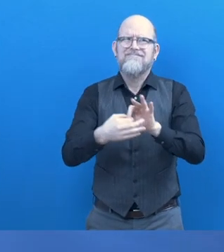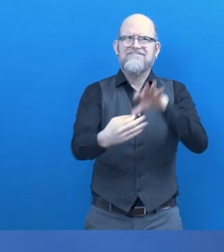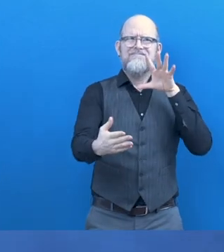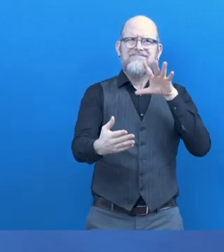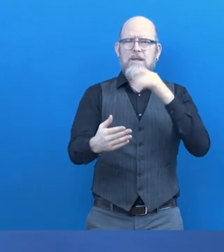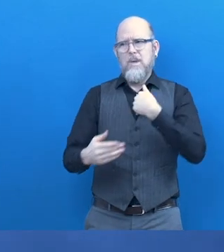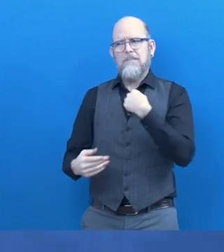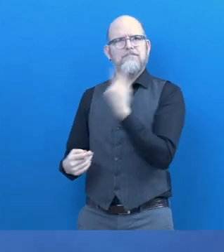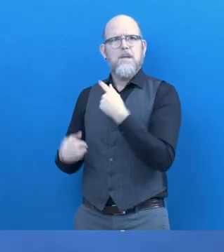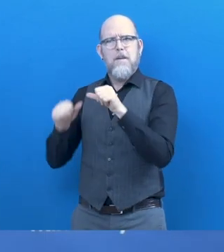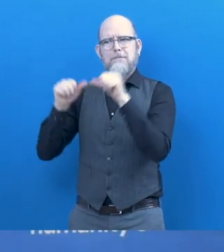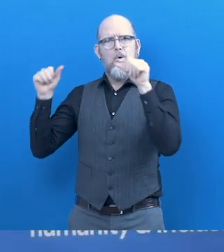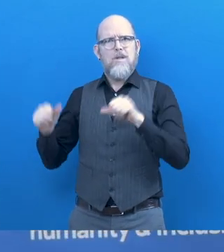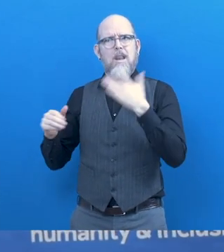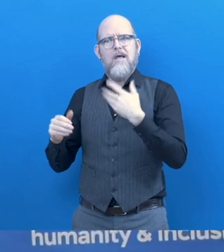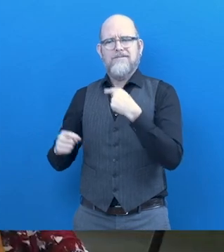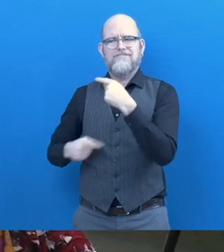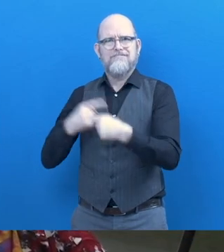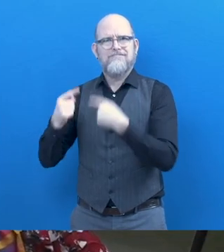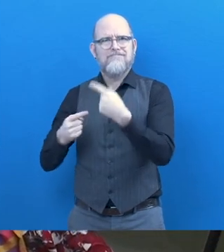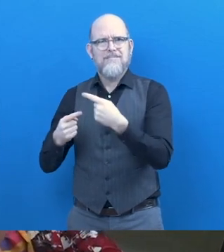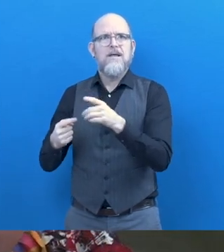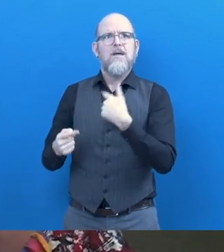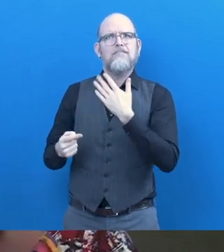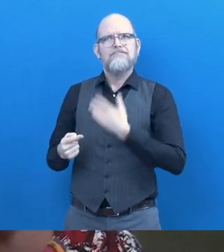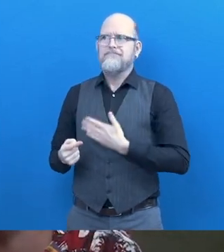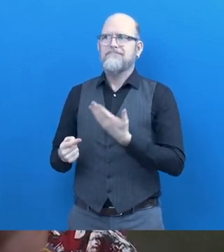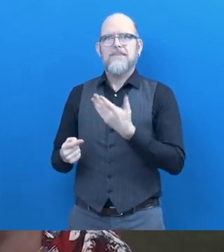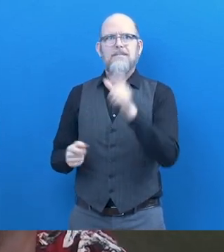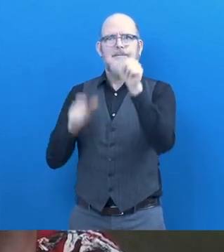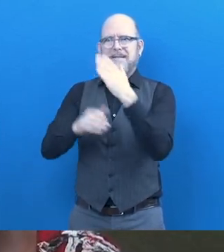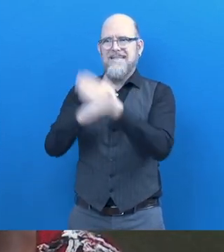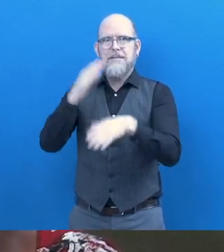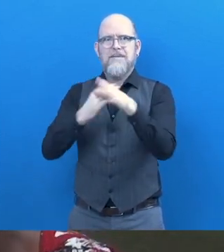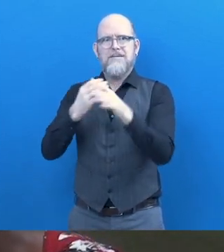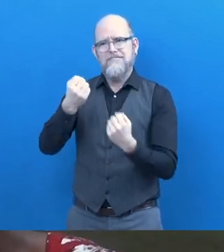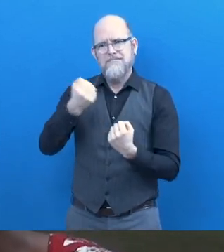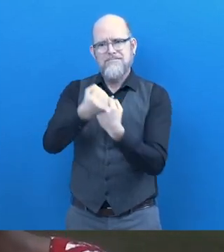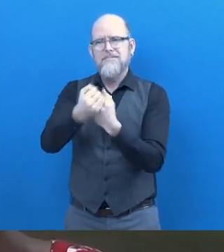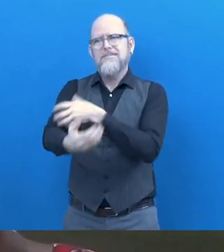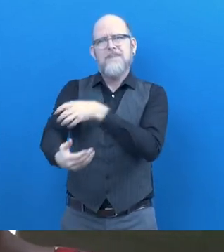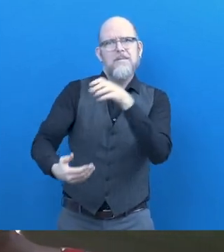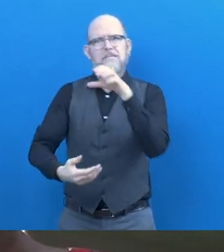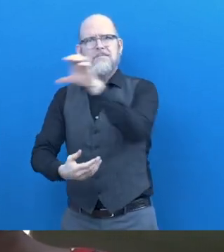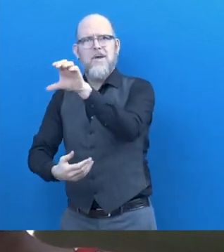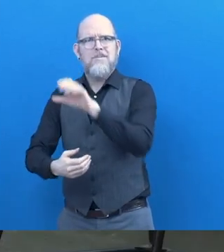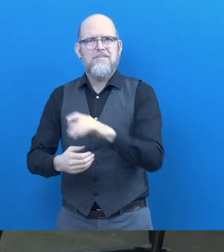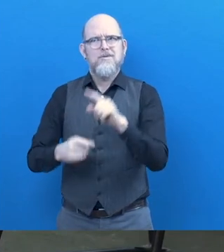Poverty Graduation Model, which ensures that personal disabilities are empowered